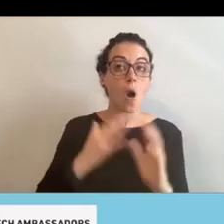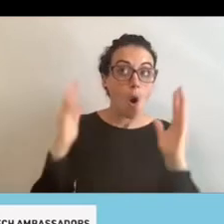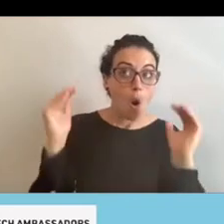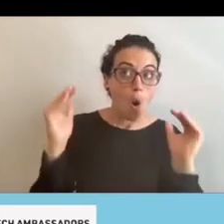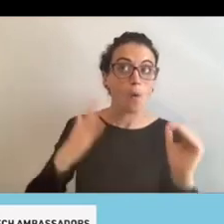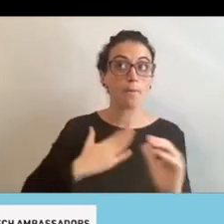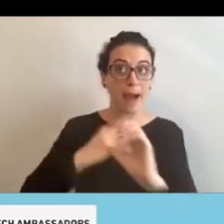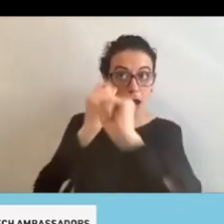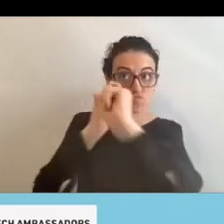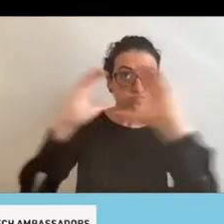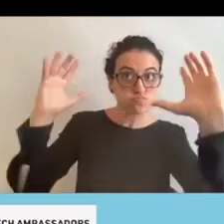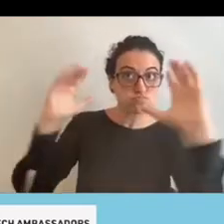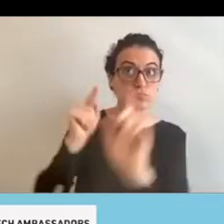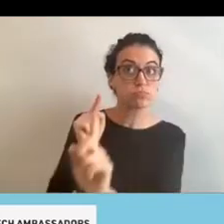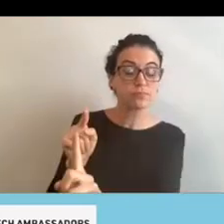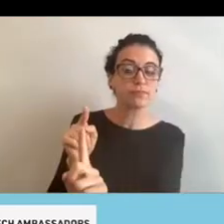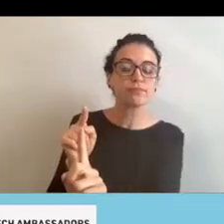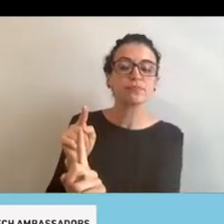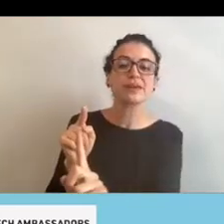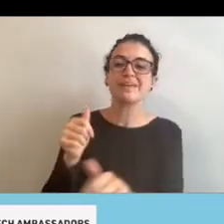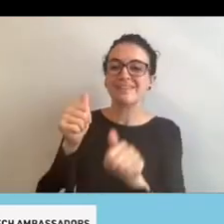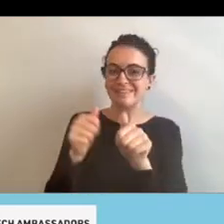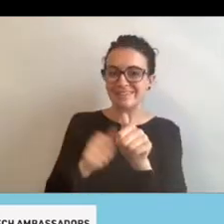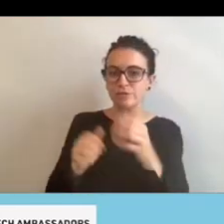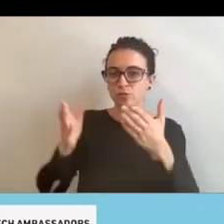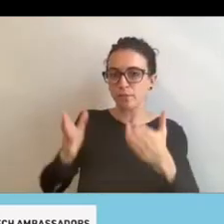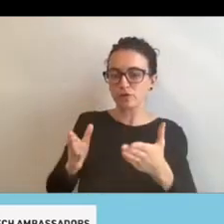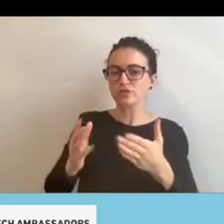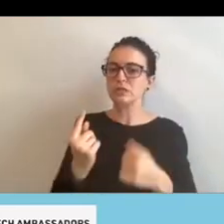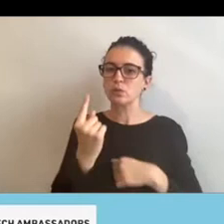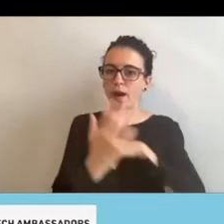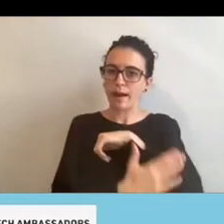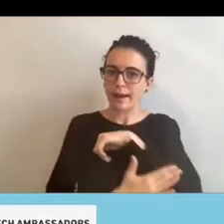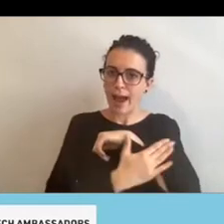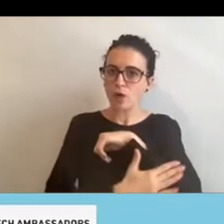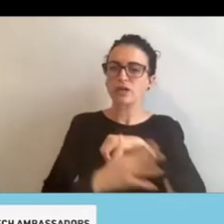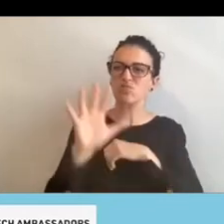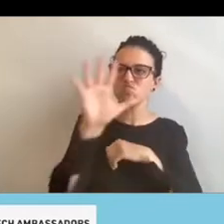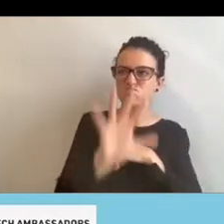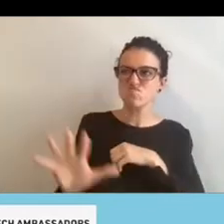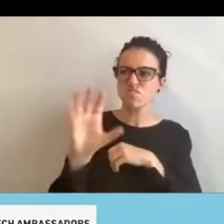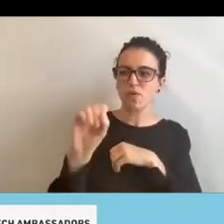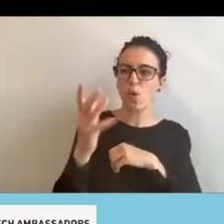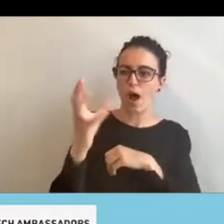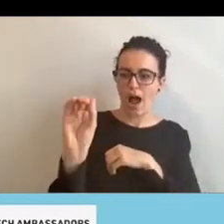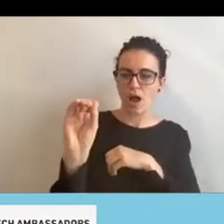each one of us in each county or part of Ohio, that